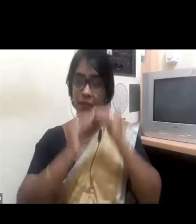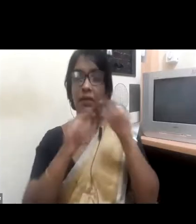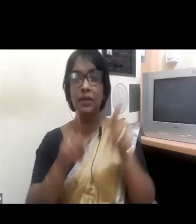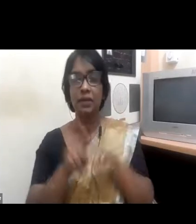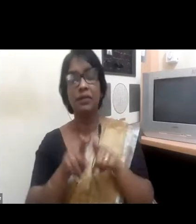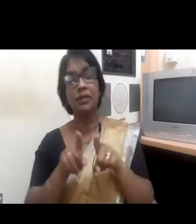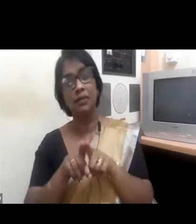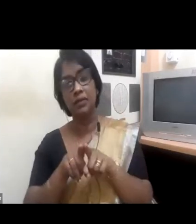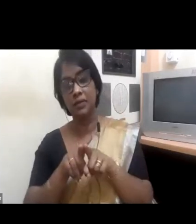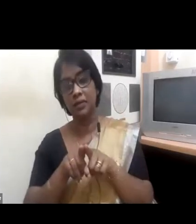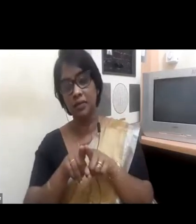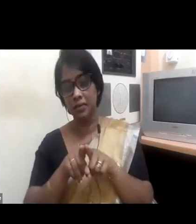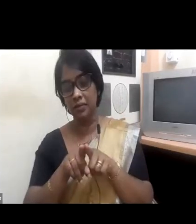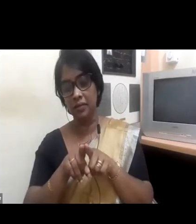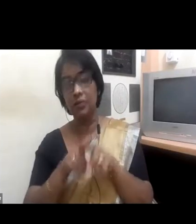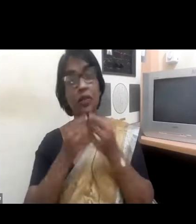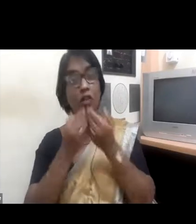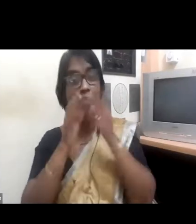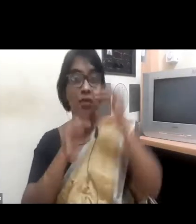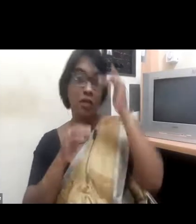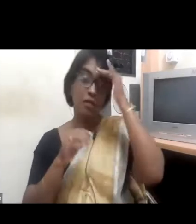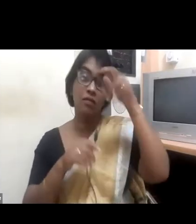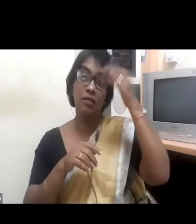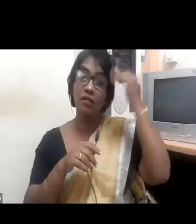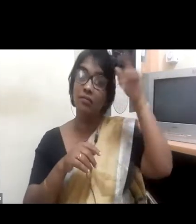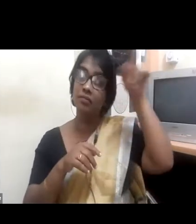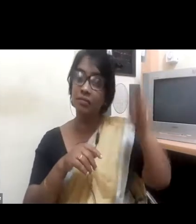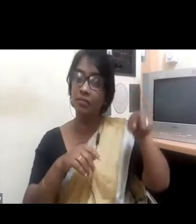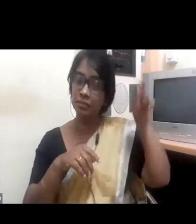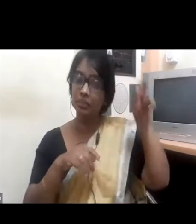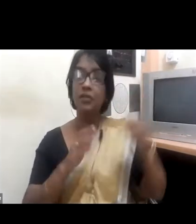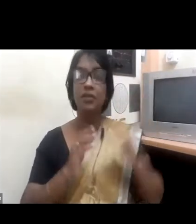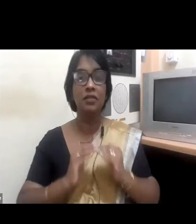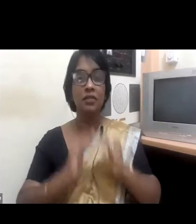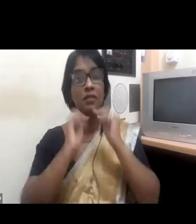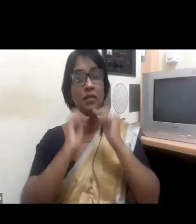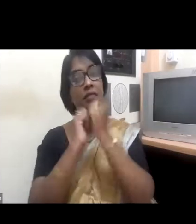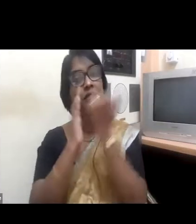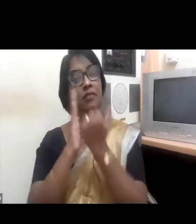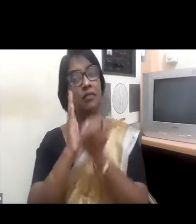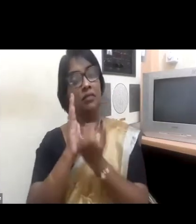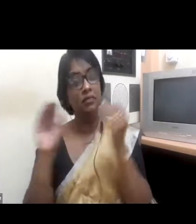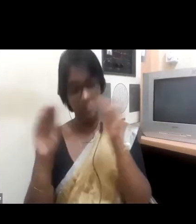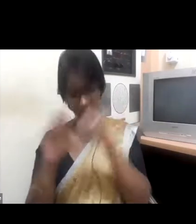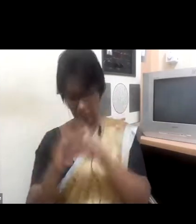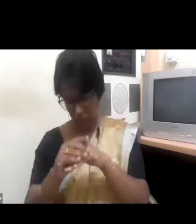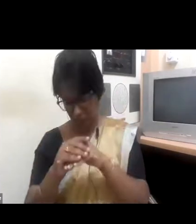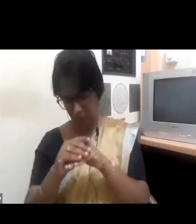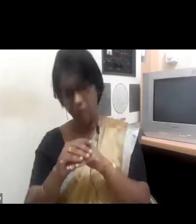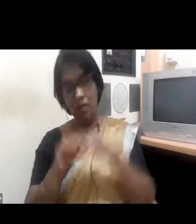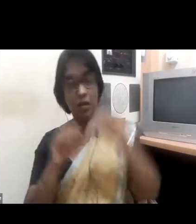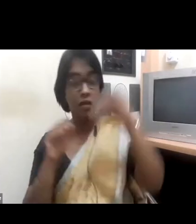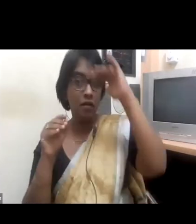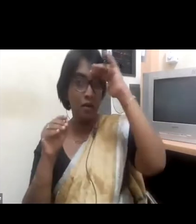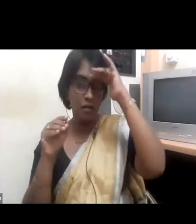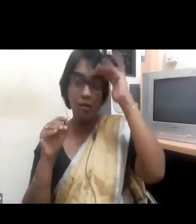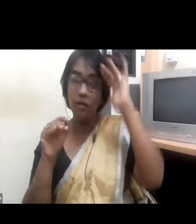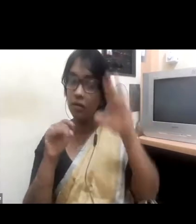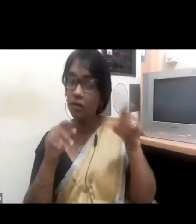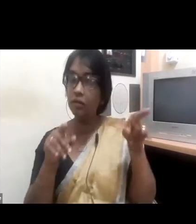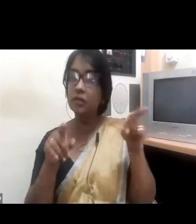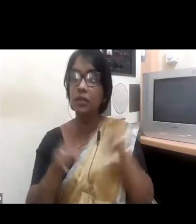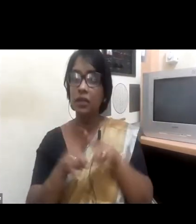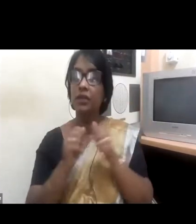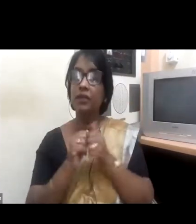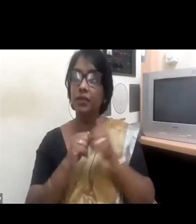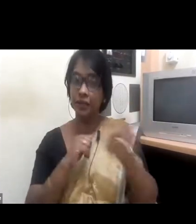leaders to take on much higher leadership roles. We have focused mentorship programs